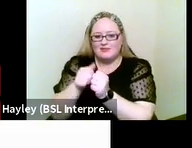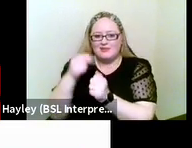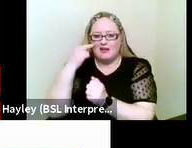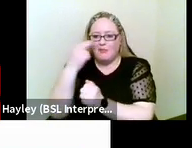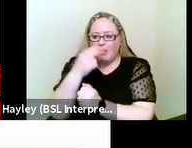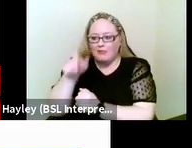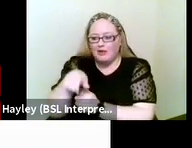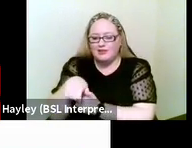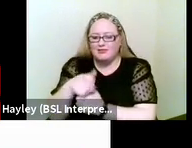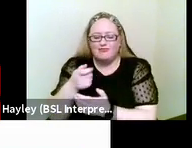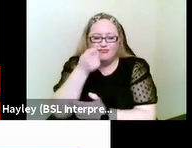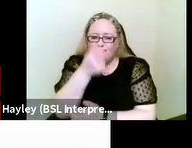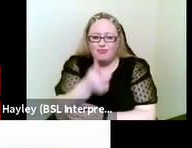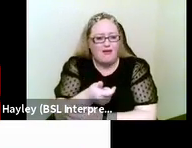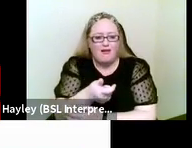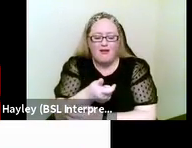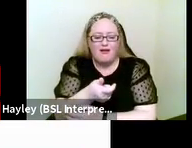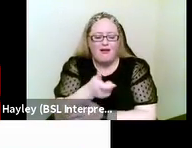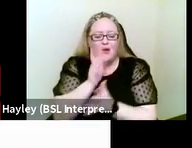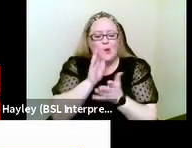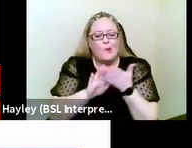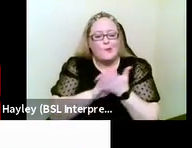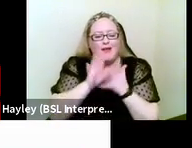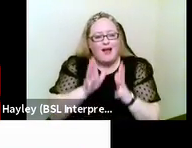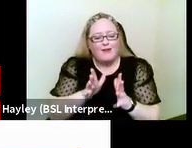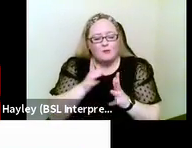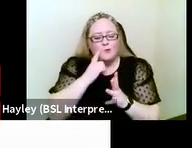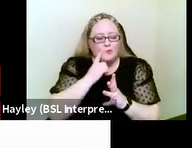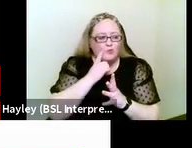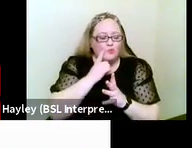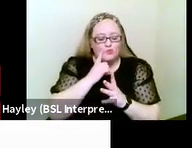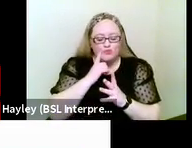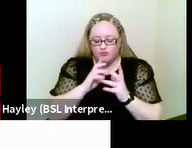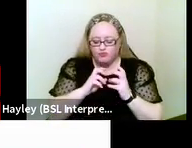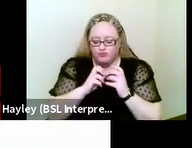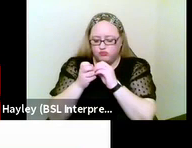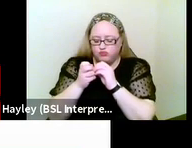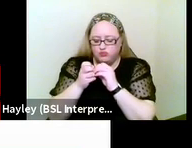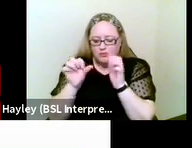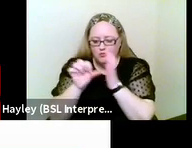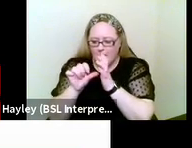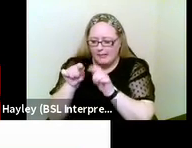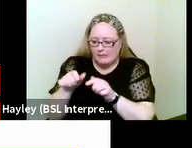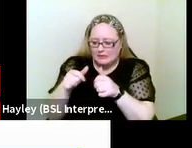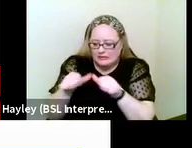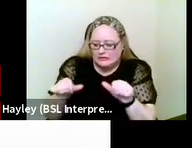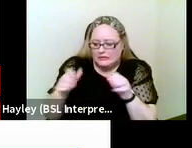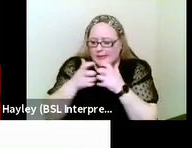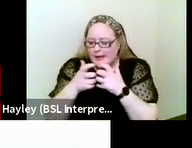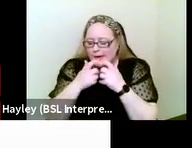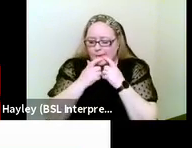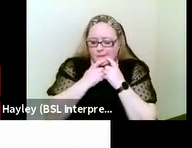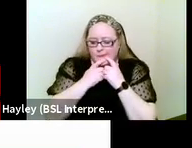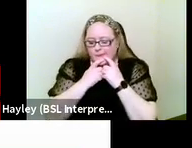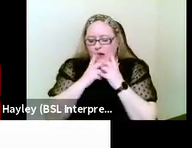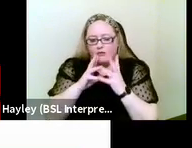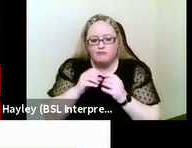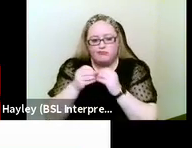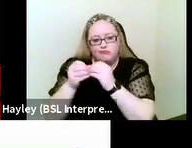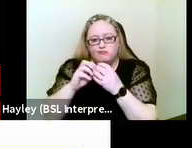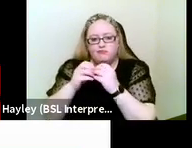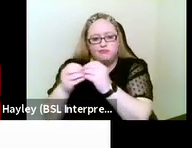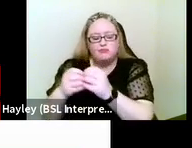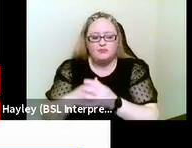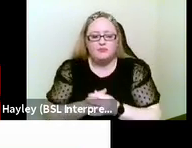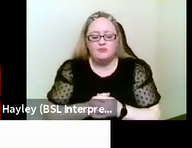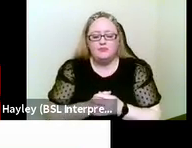engage in creative problem solving. How are we going to work it out? We